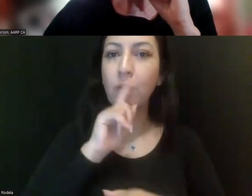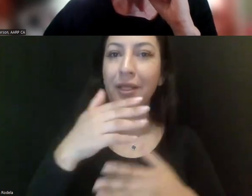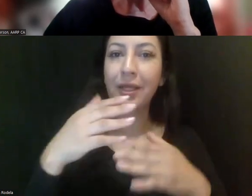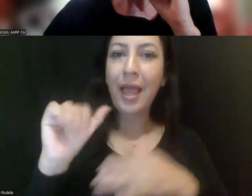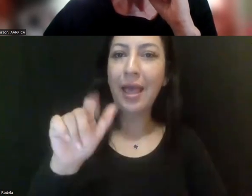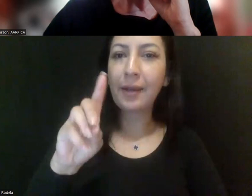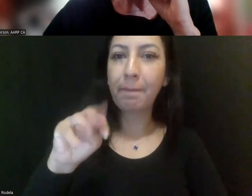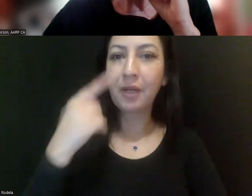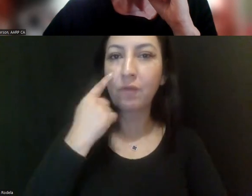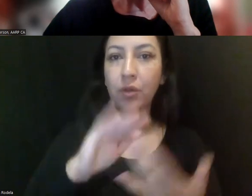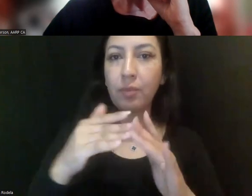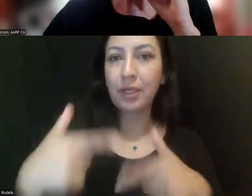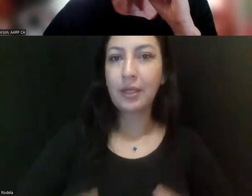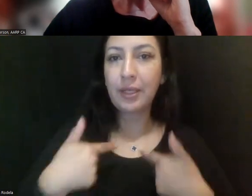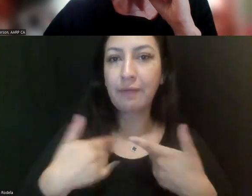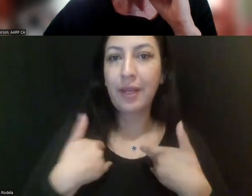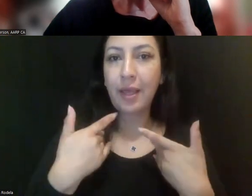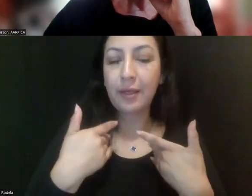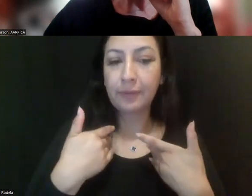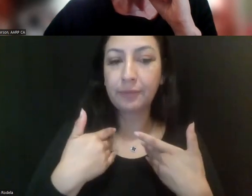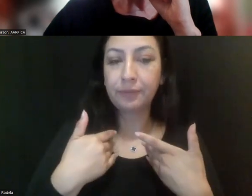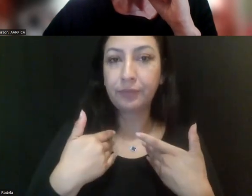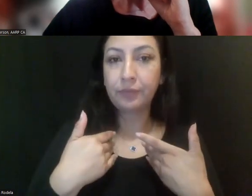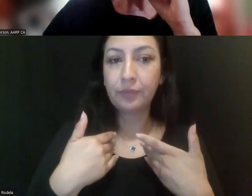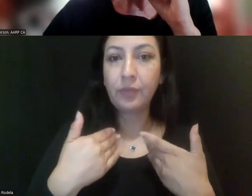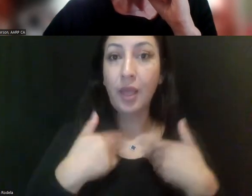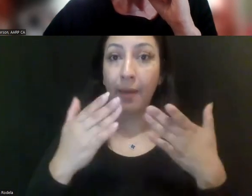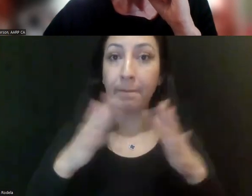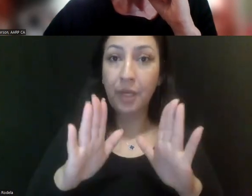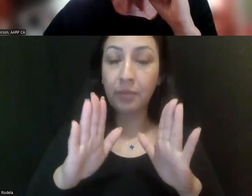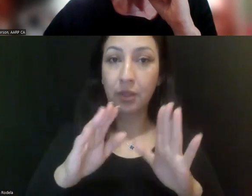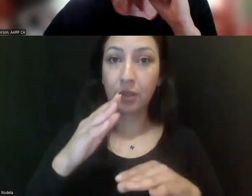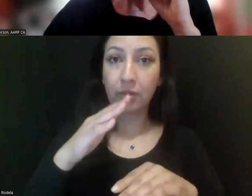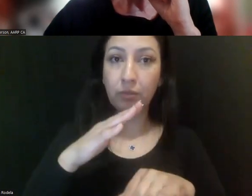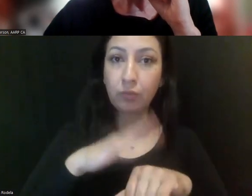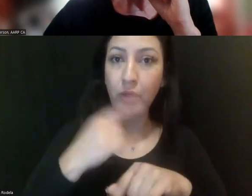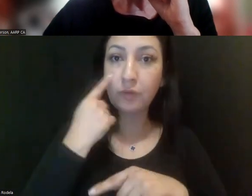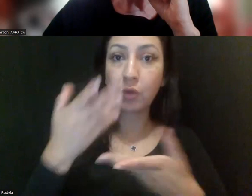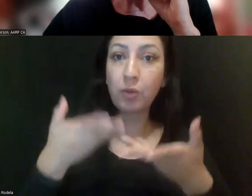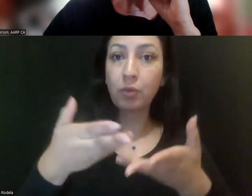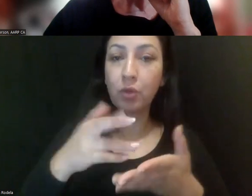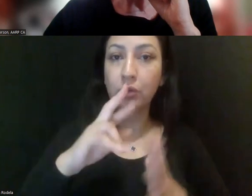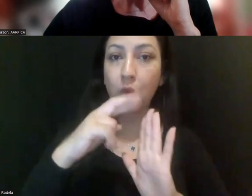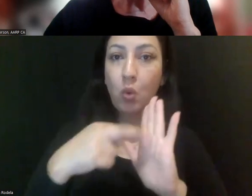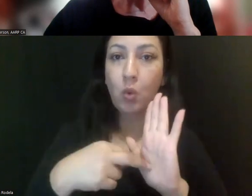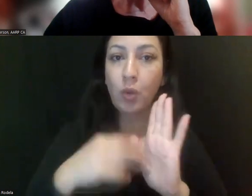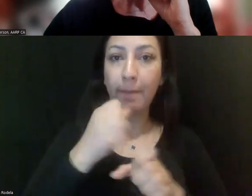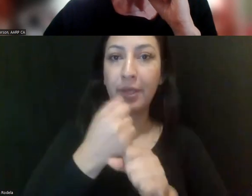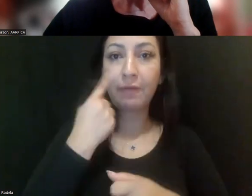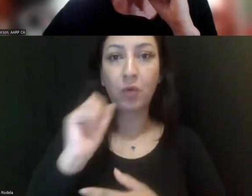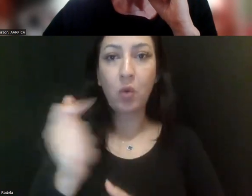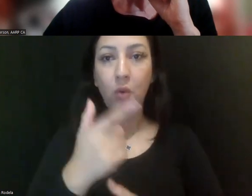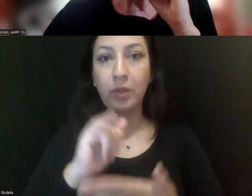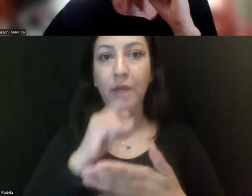Community Living has had a public notice of proposed rulemaking for the